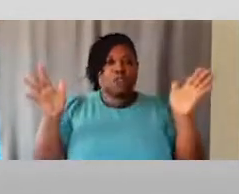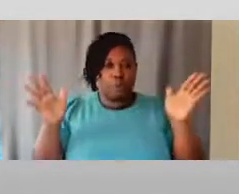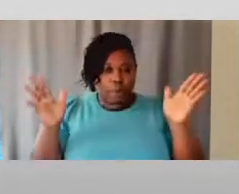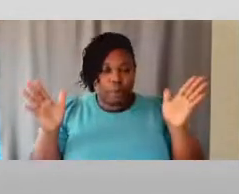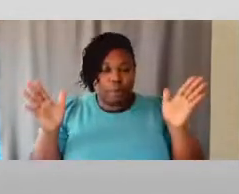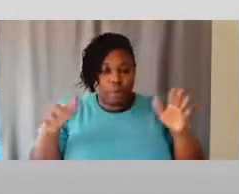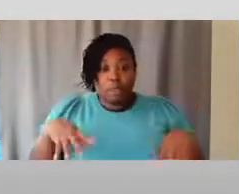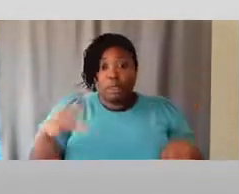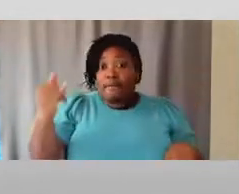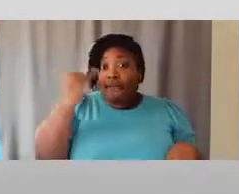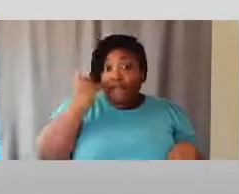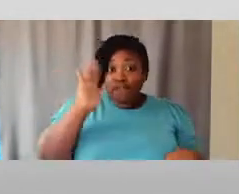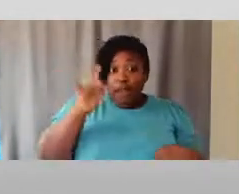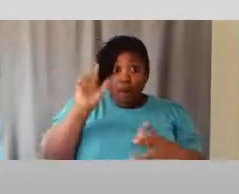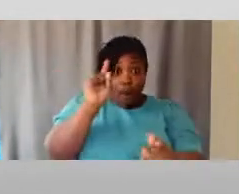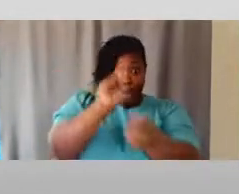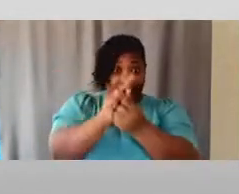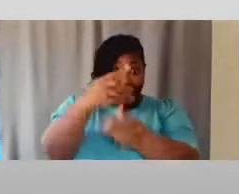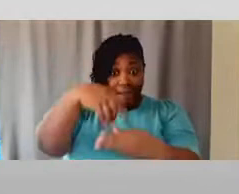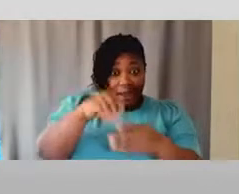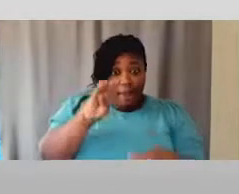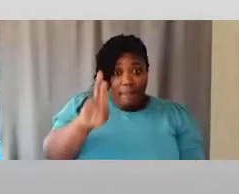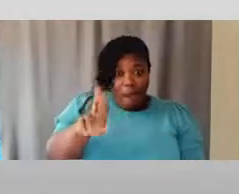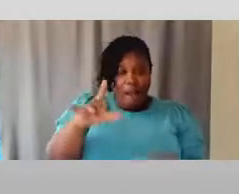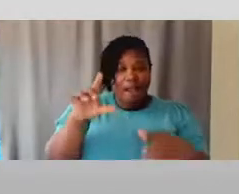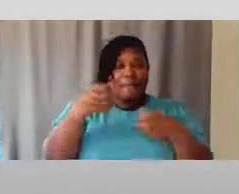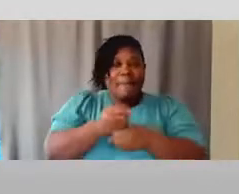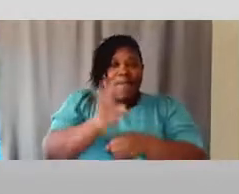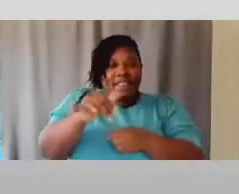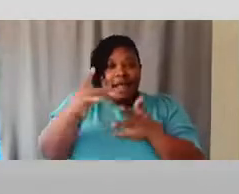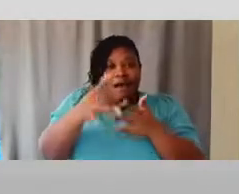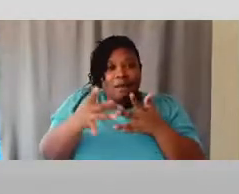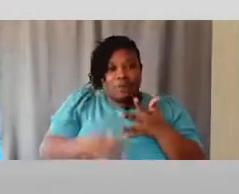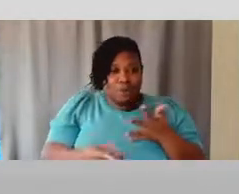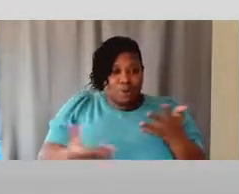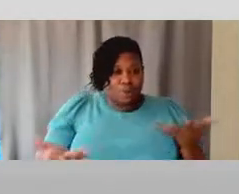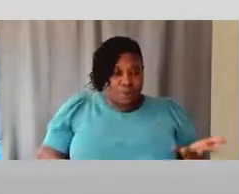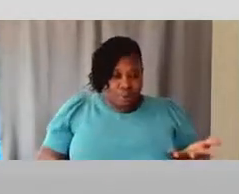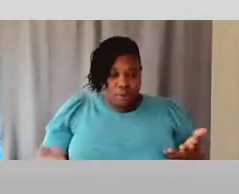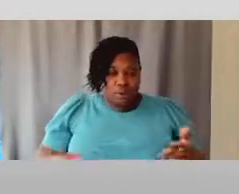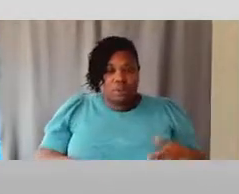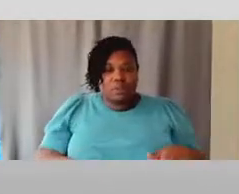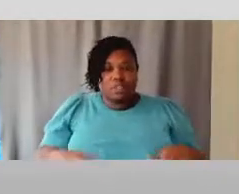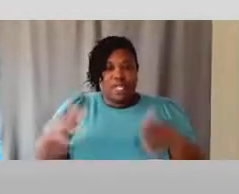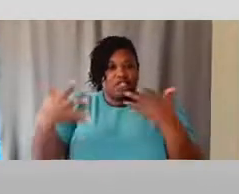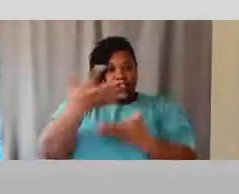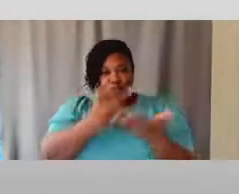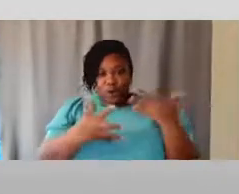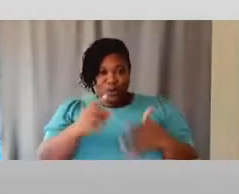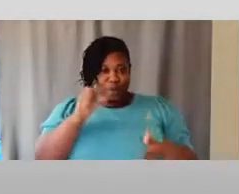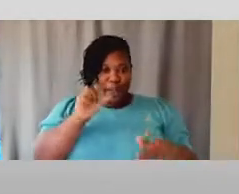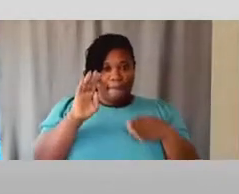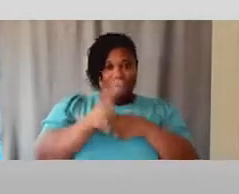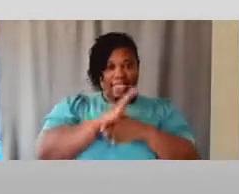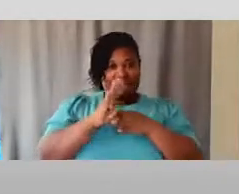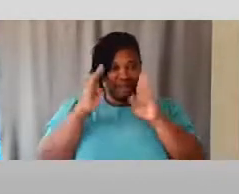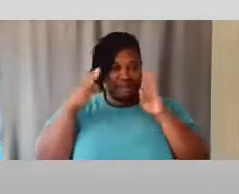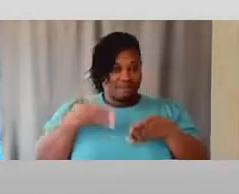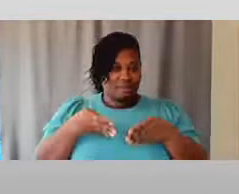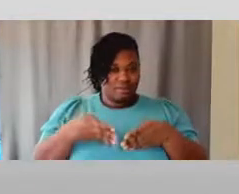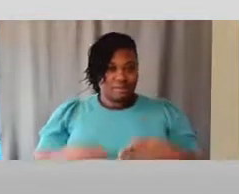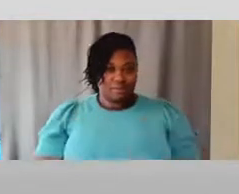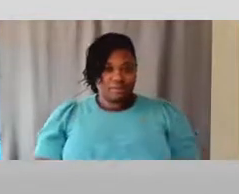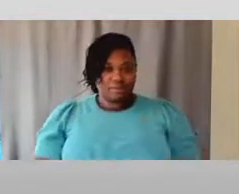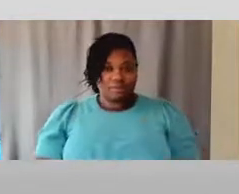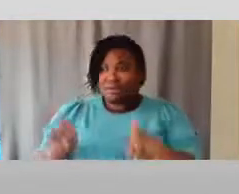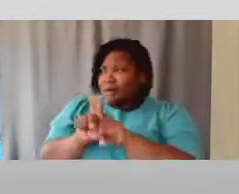And if they are going to meet in a bar, make that the optional activity, at least. The social, not business-oriented. And think about the